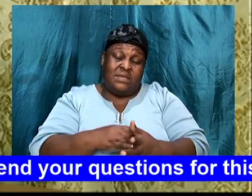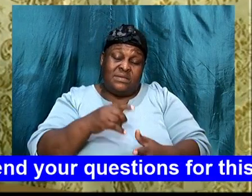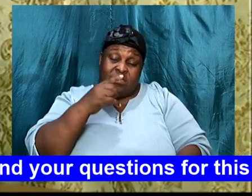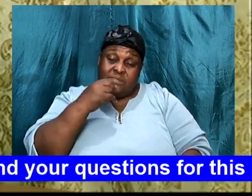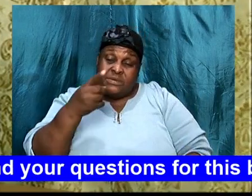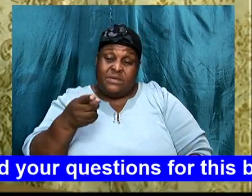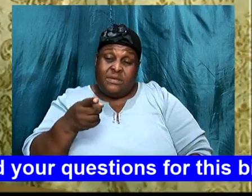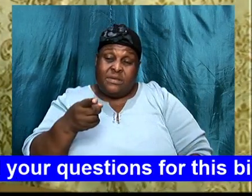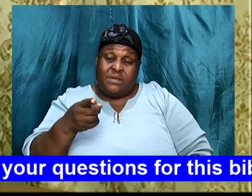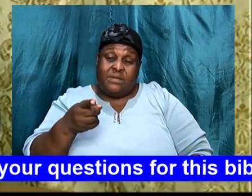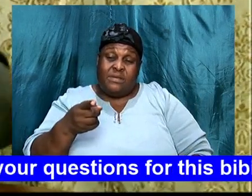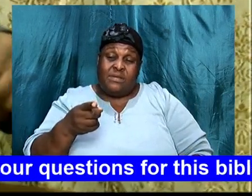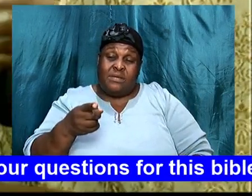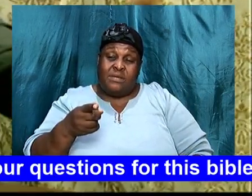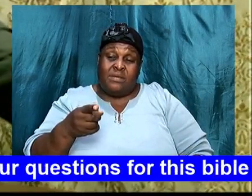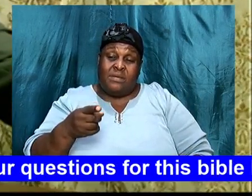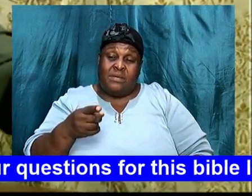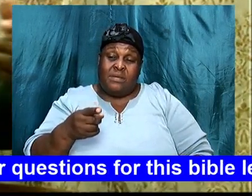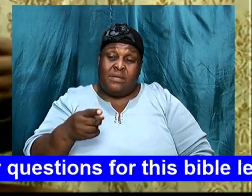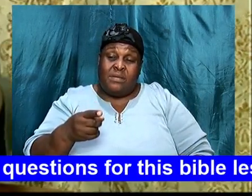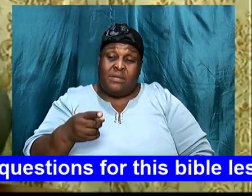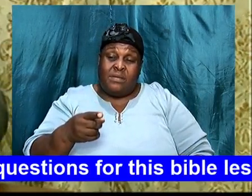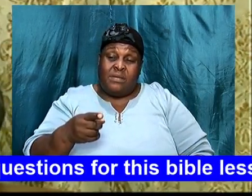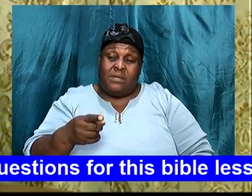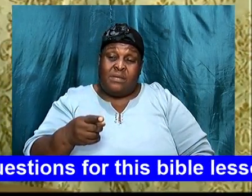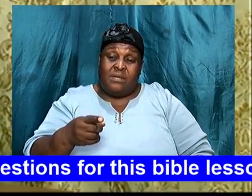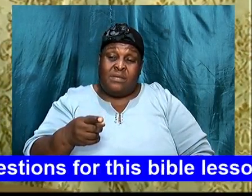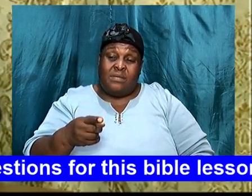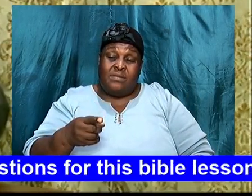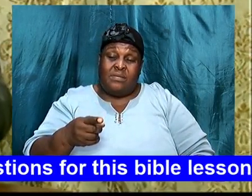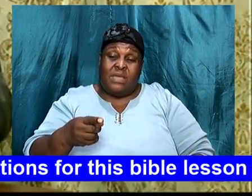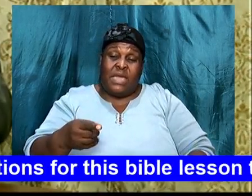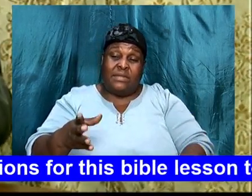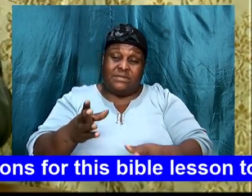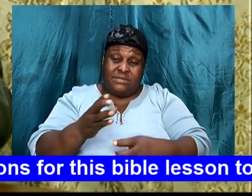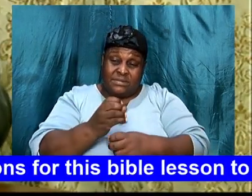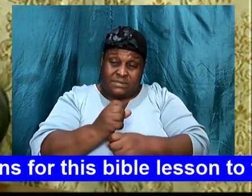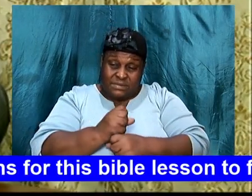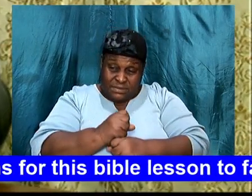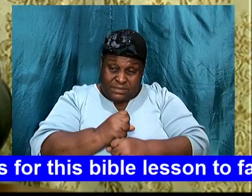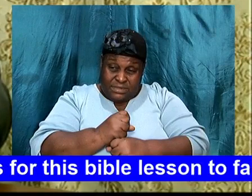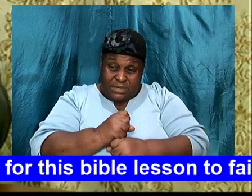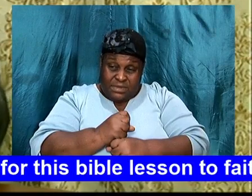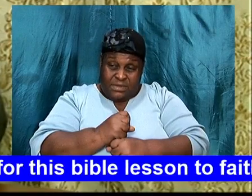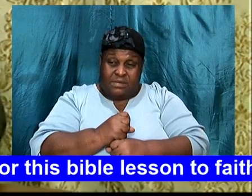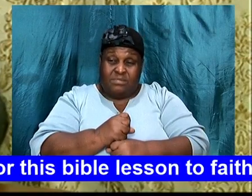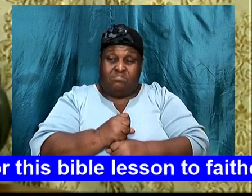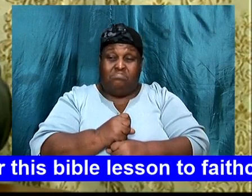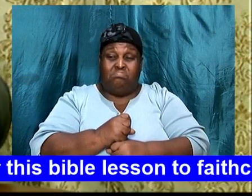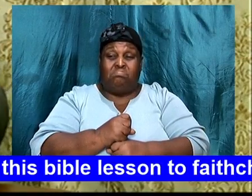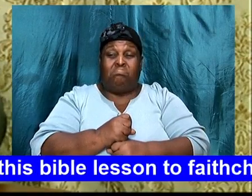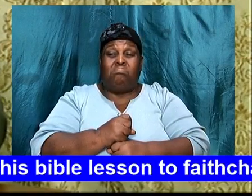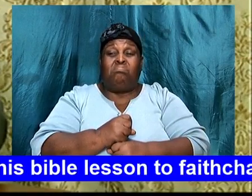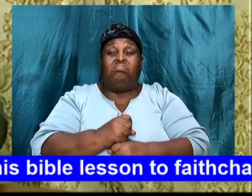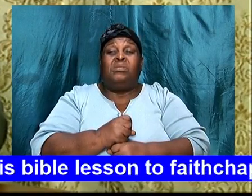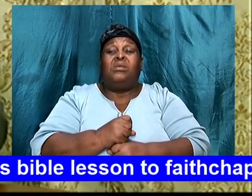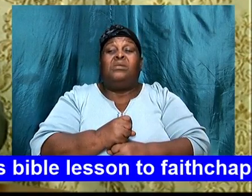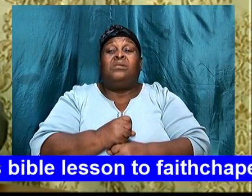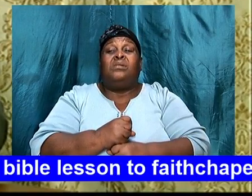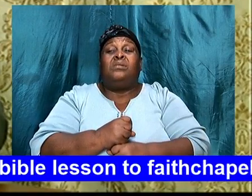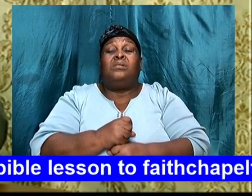permissive, mean, what you permit, in other words, it is what God, it is what God, allows,